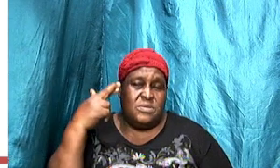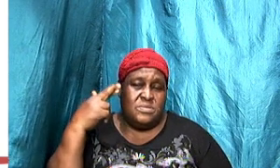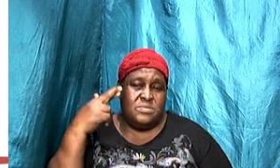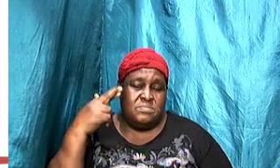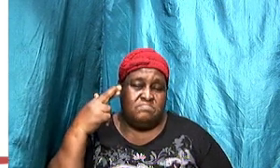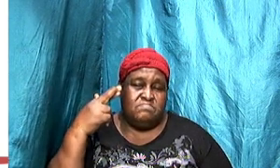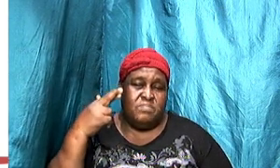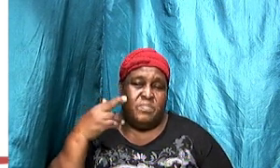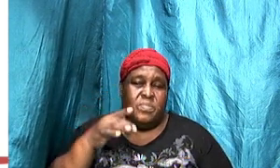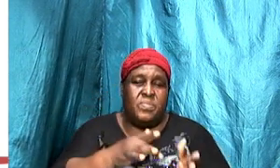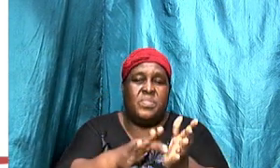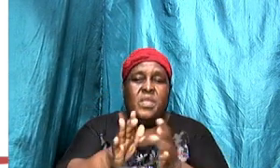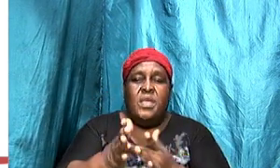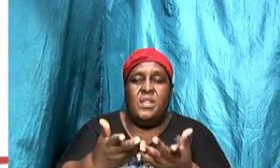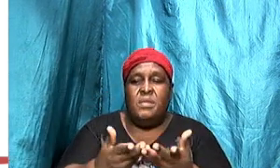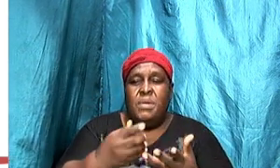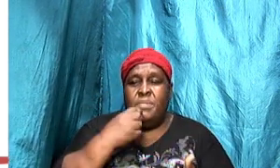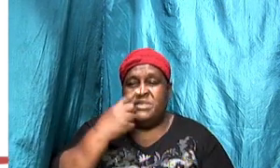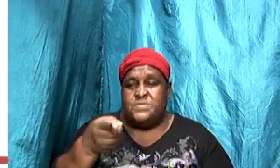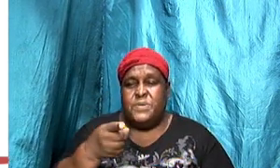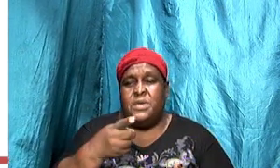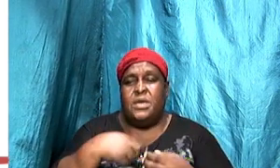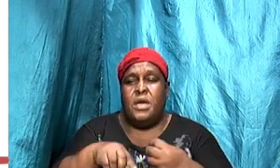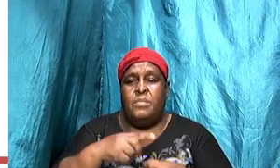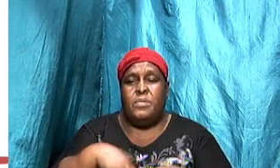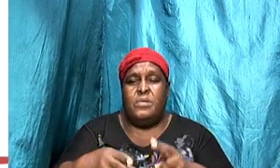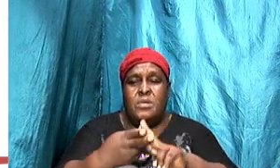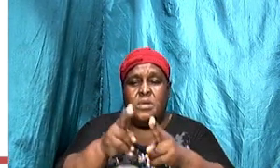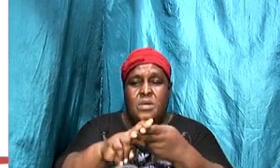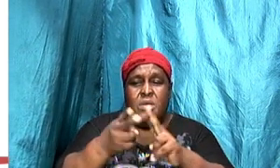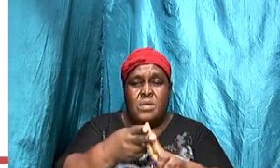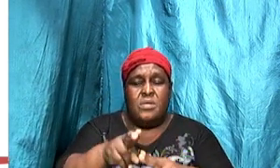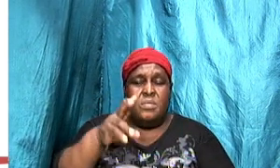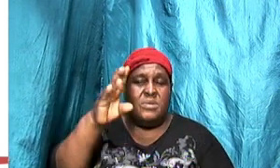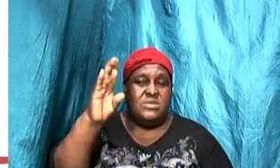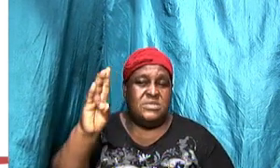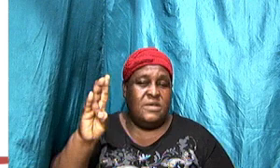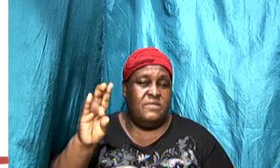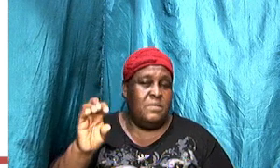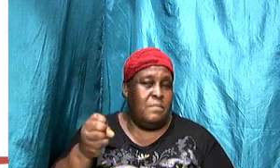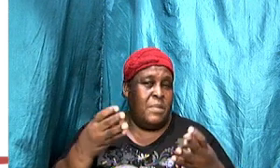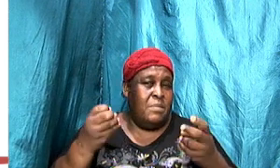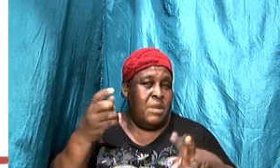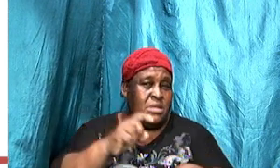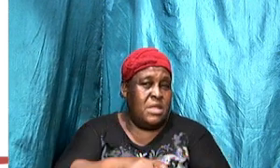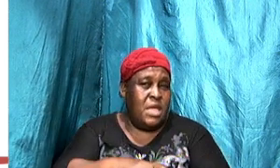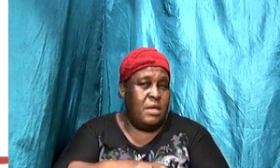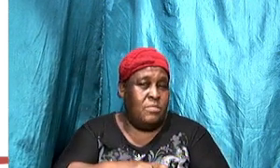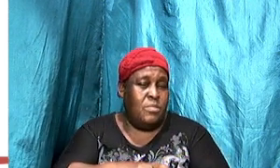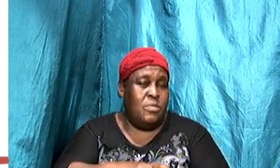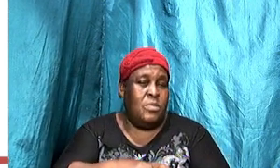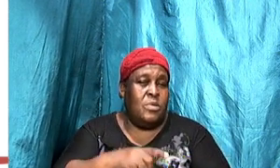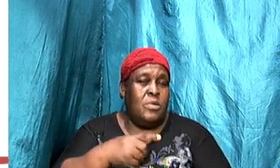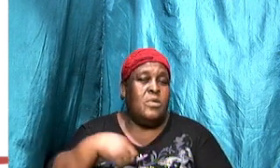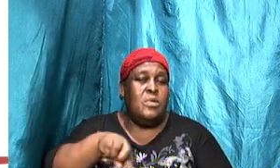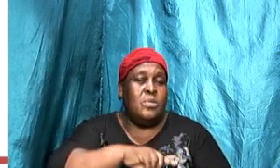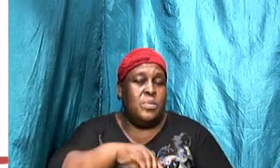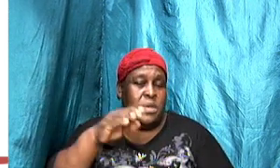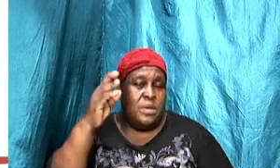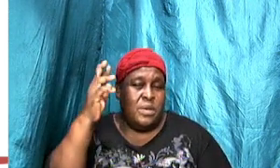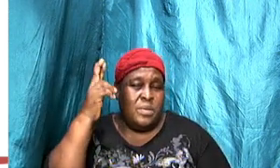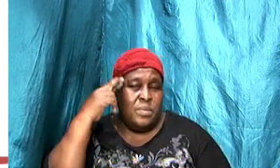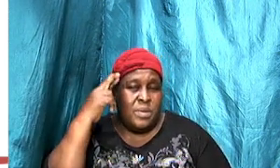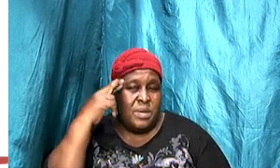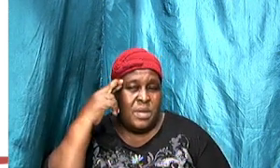The Bible talks about the number seven quite often. And we will recognize that,